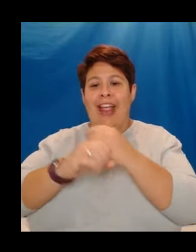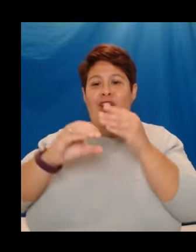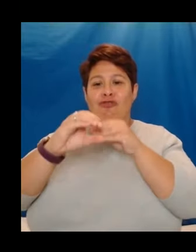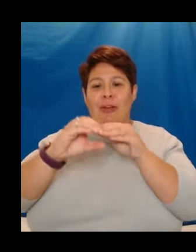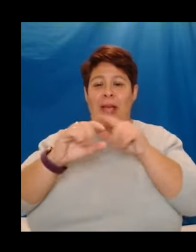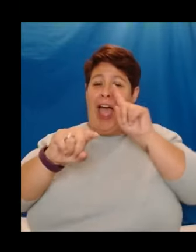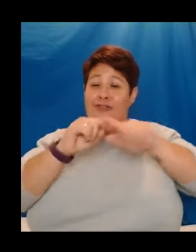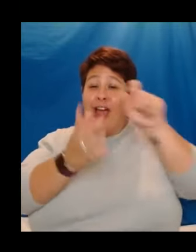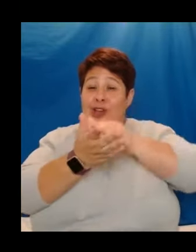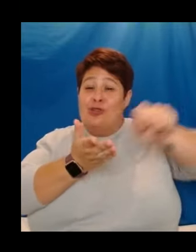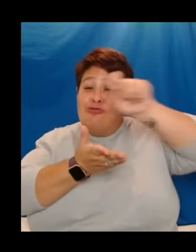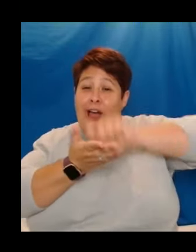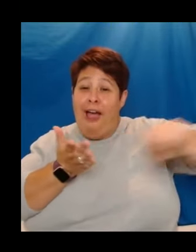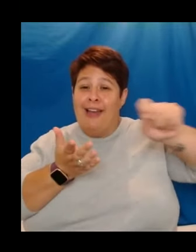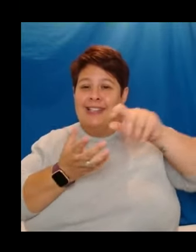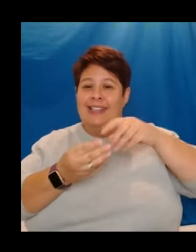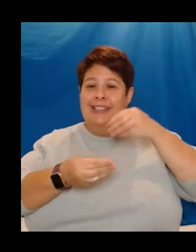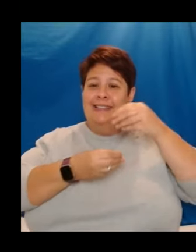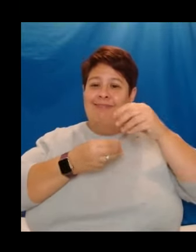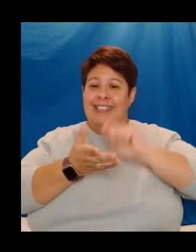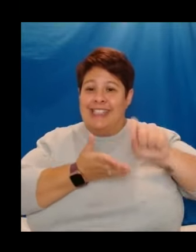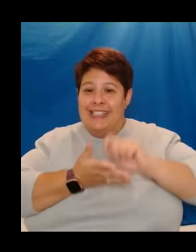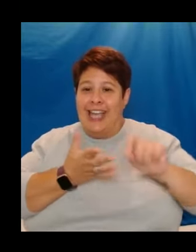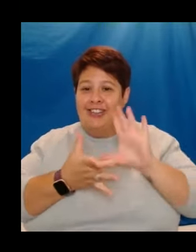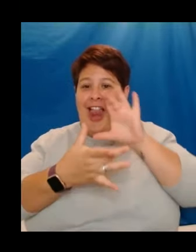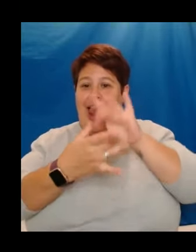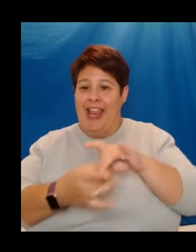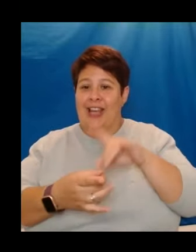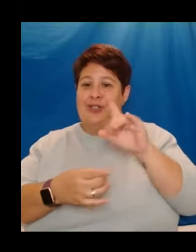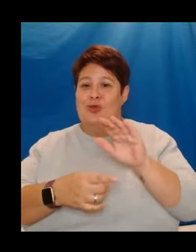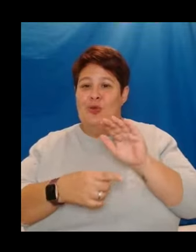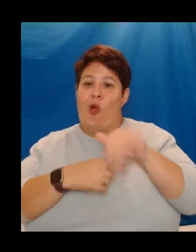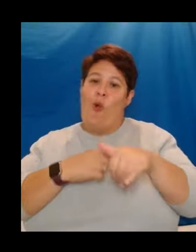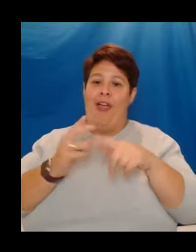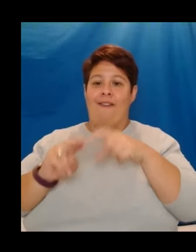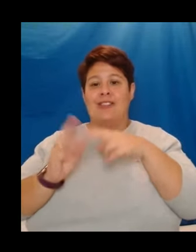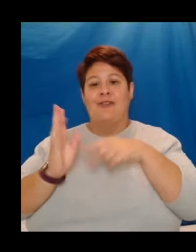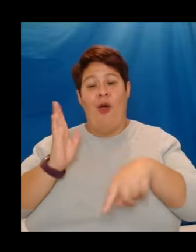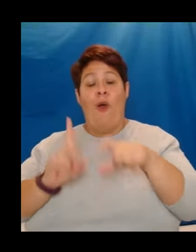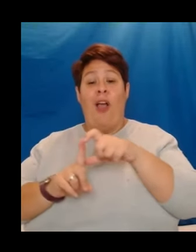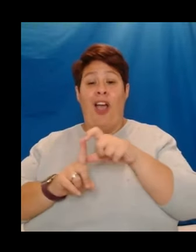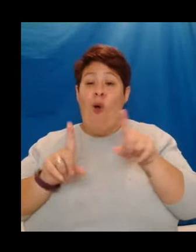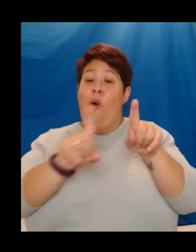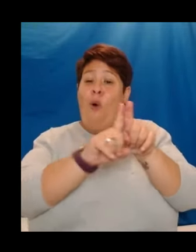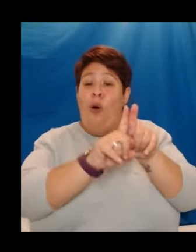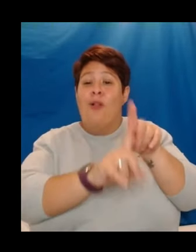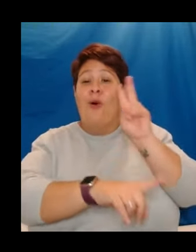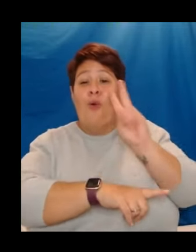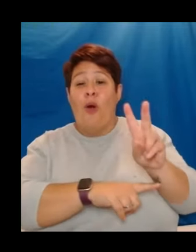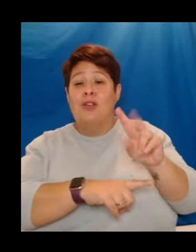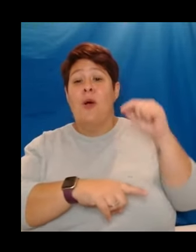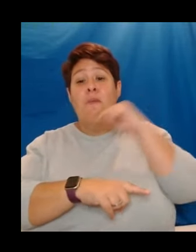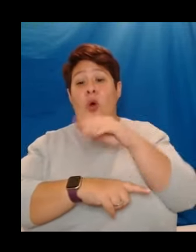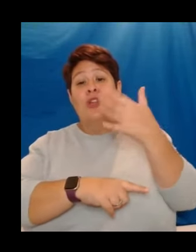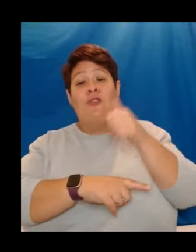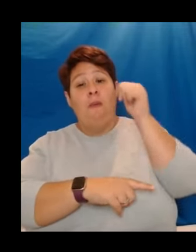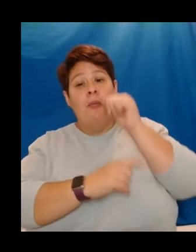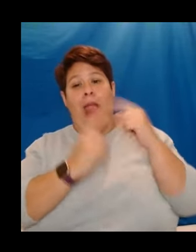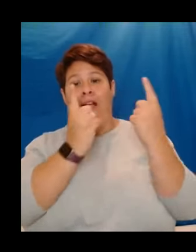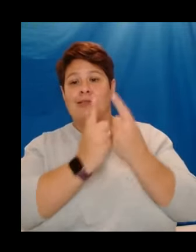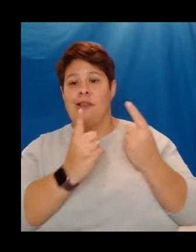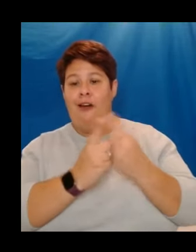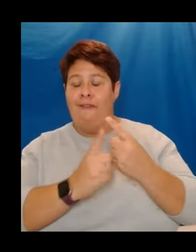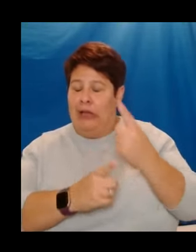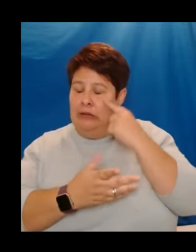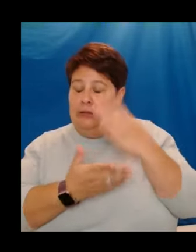at university, but things went a bit wrong. To watching Boys from the Black Stuff for the first time, which I still think is the most important cultural